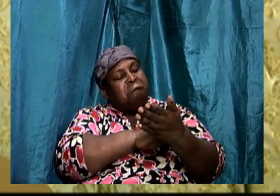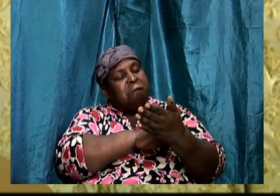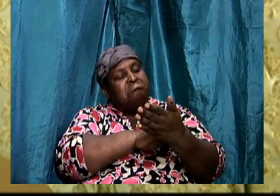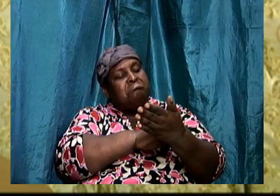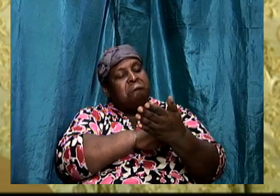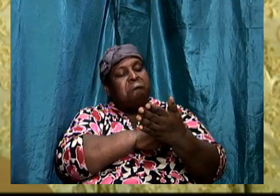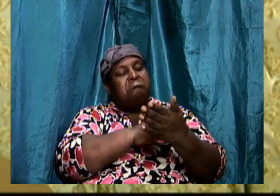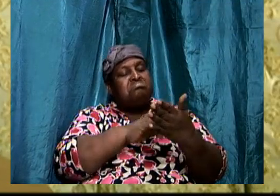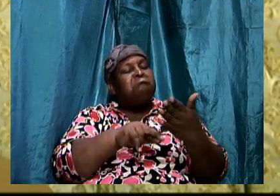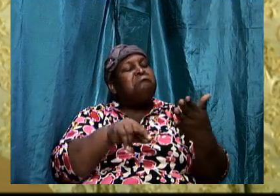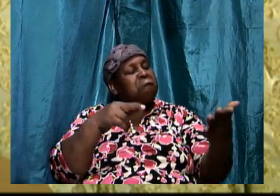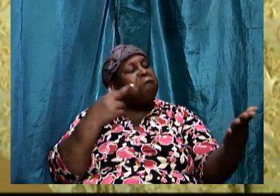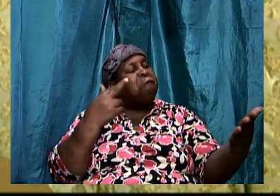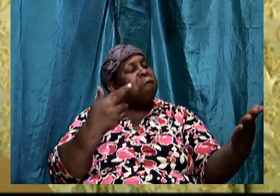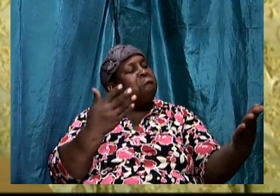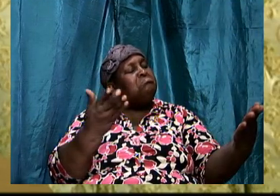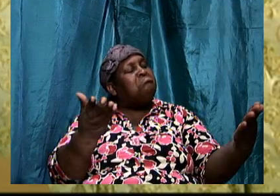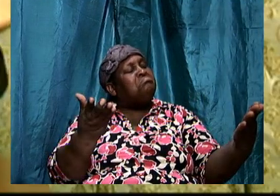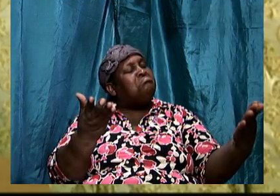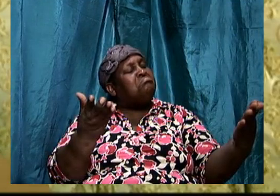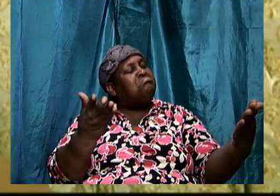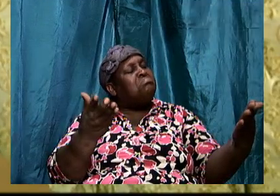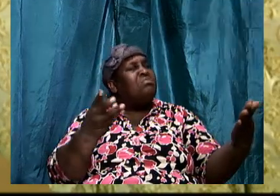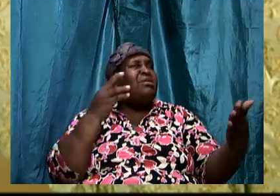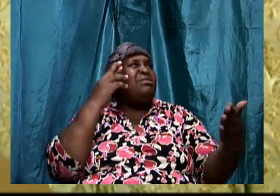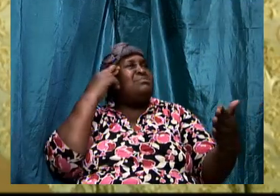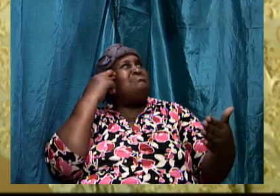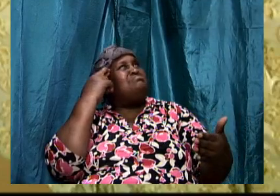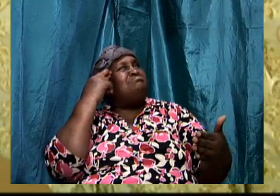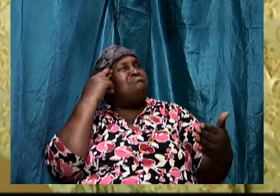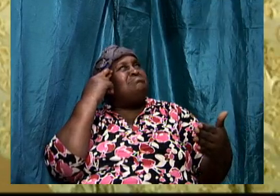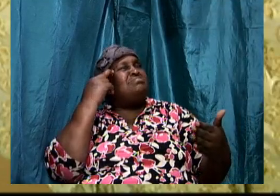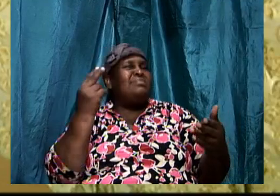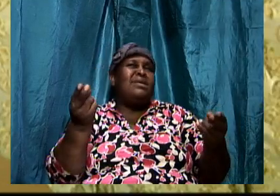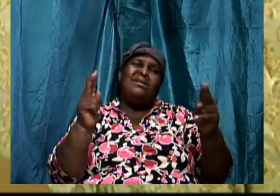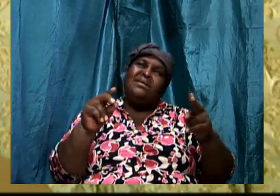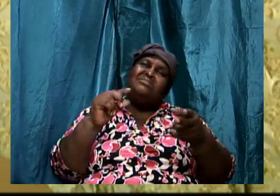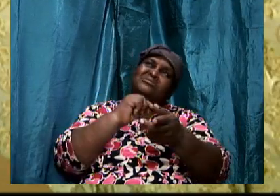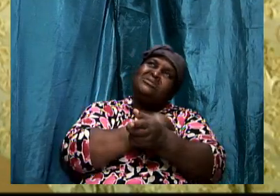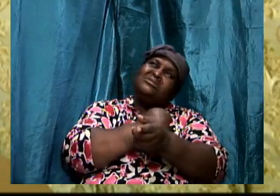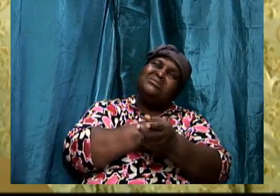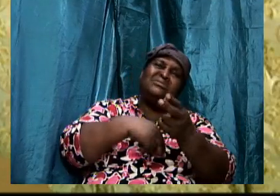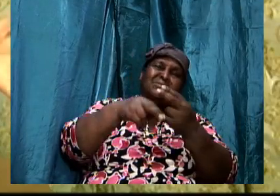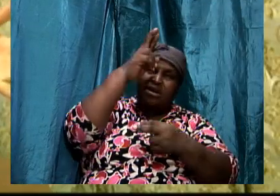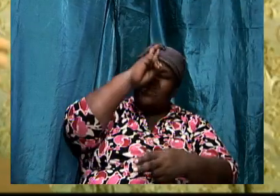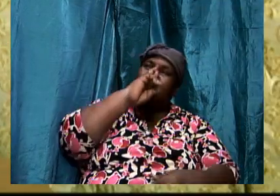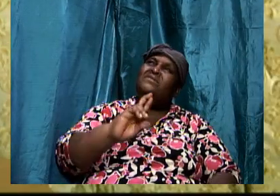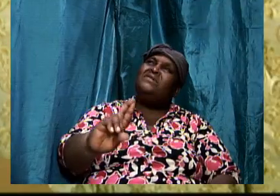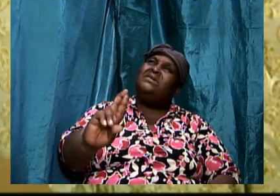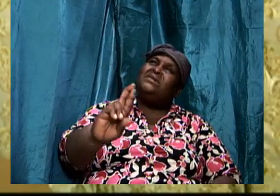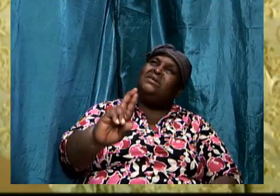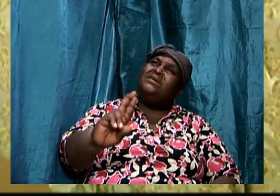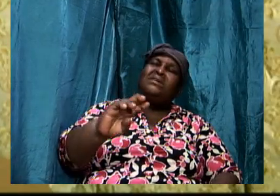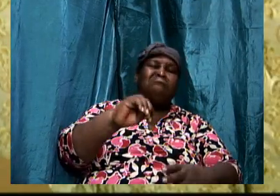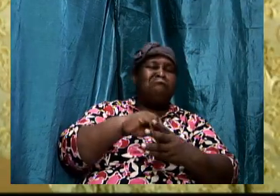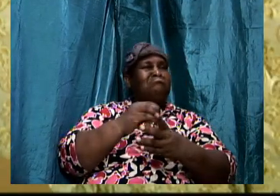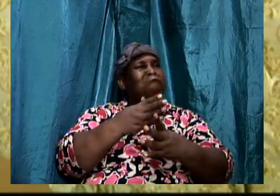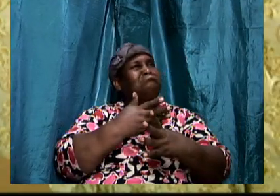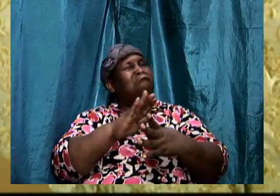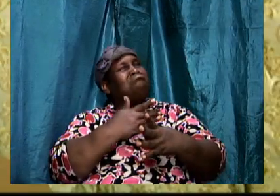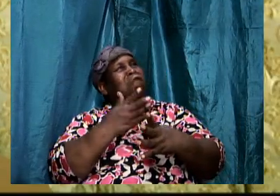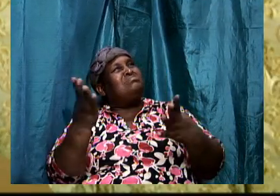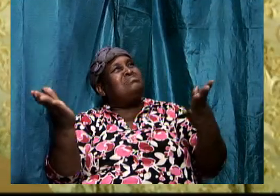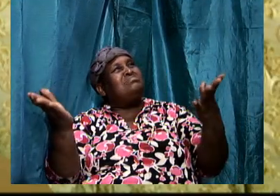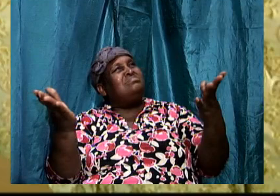reflect in our minds what happened in Genesis and what happened in Revelation and what happened in between. If